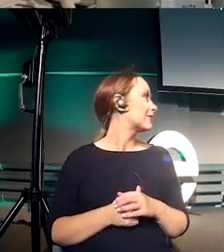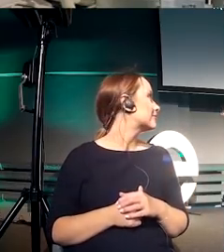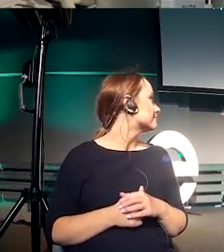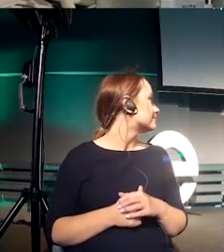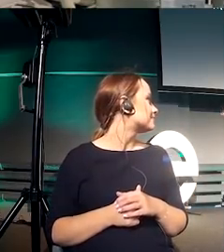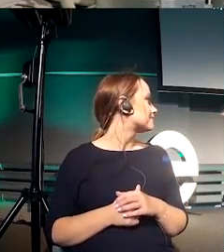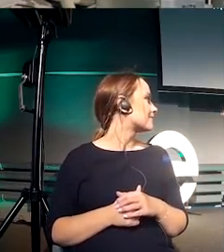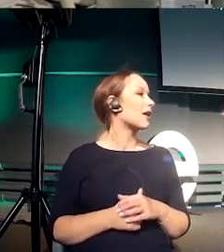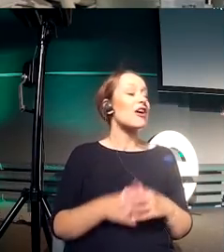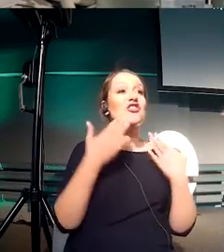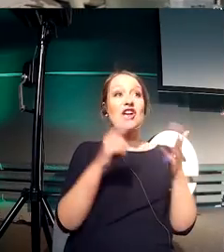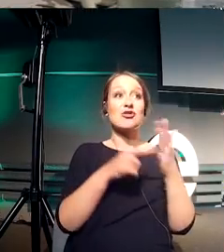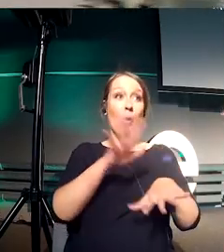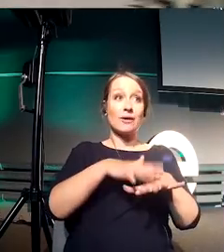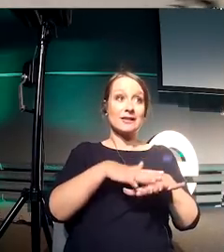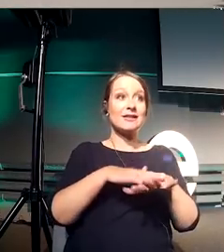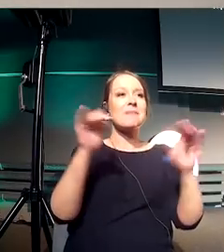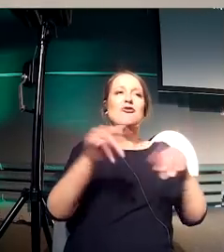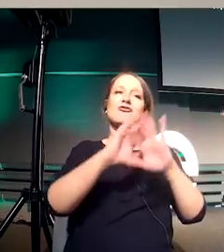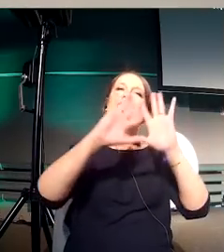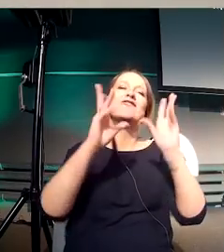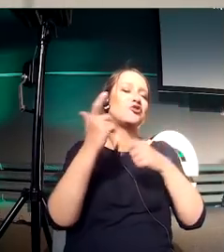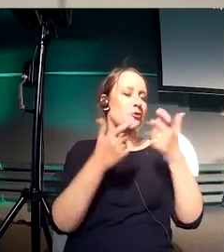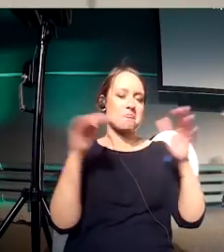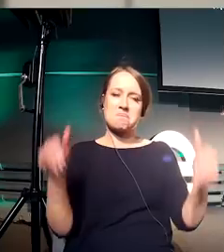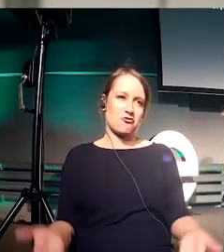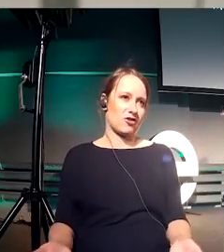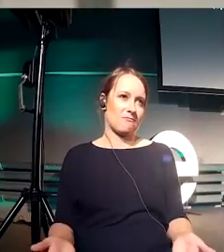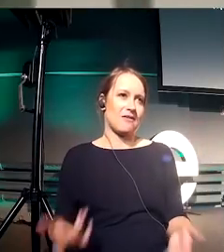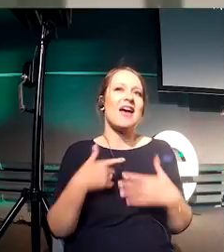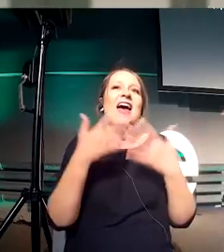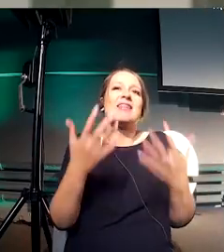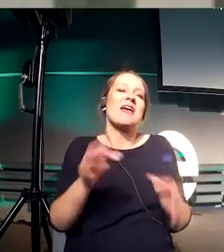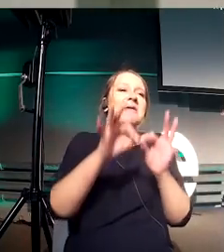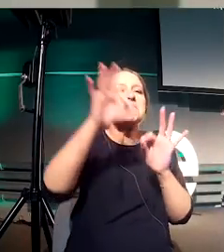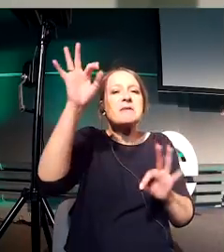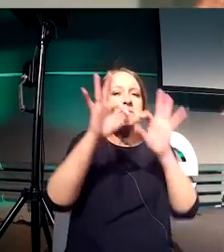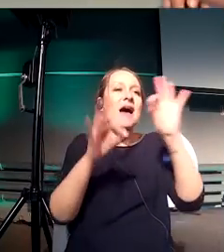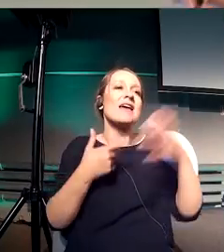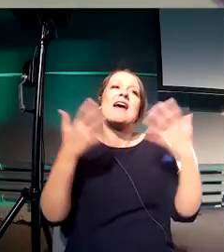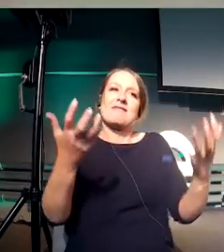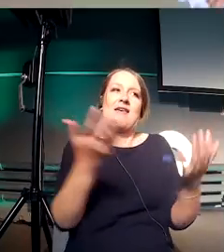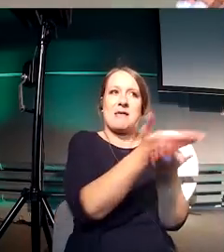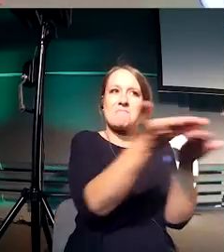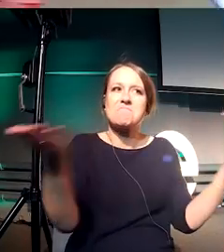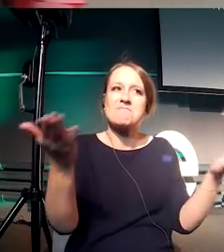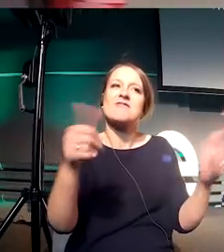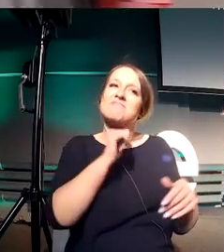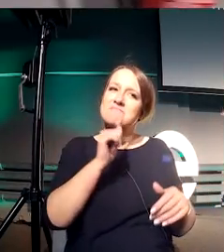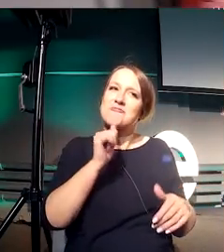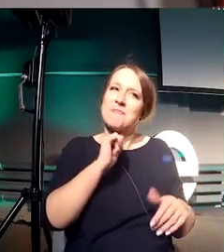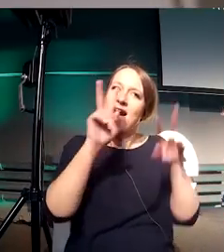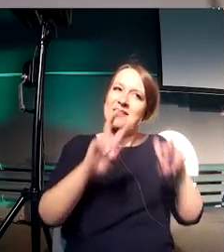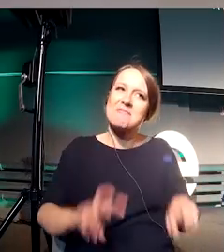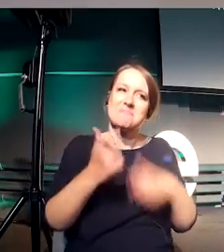And I encourage you to actually go ahead and do that. You can take your